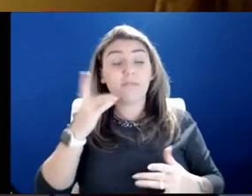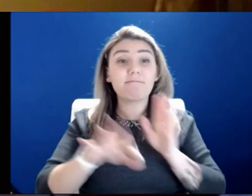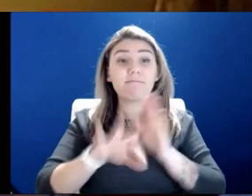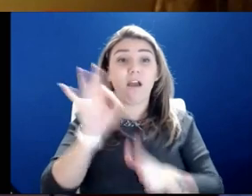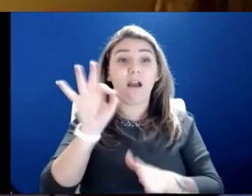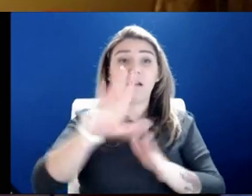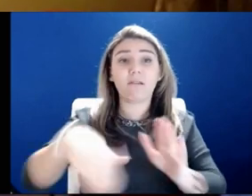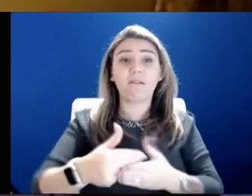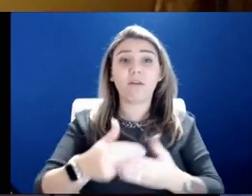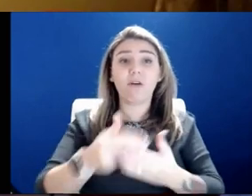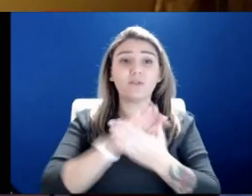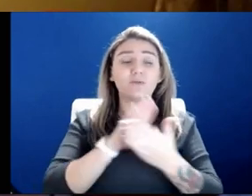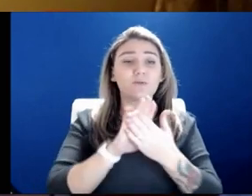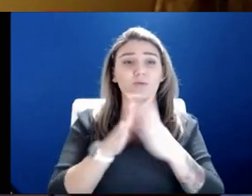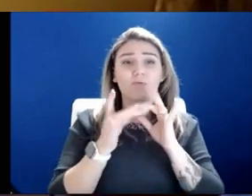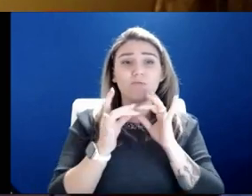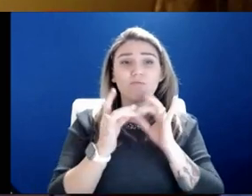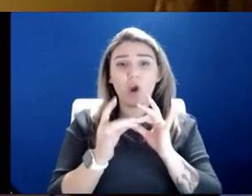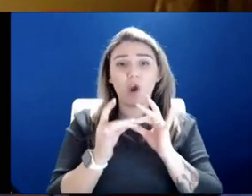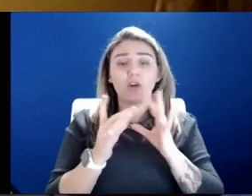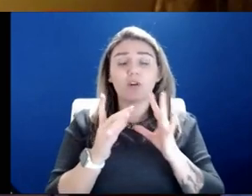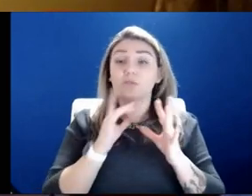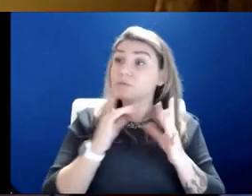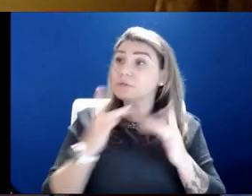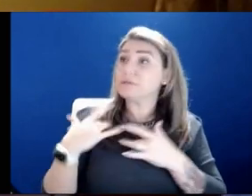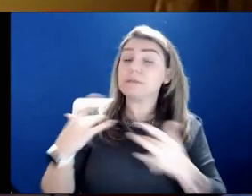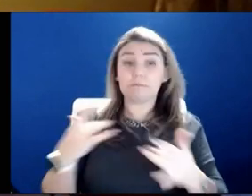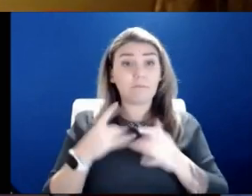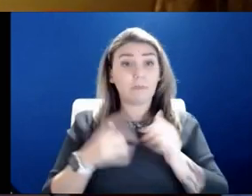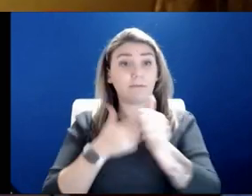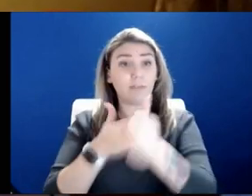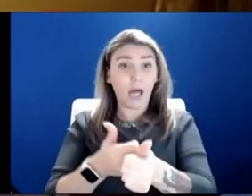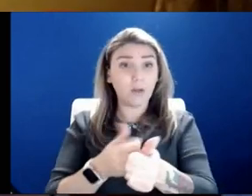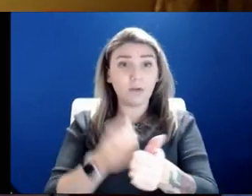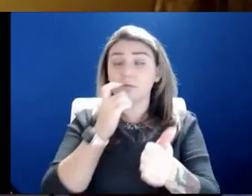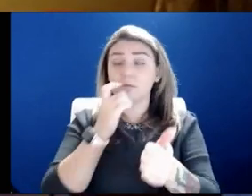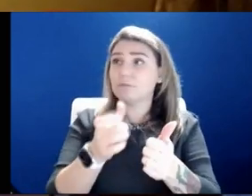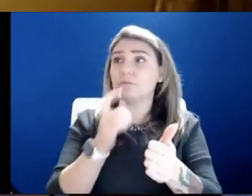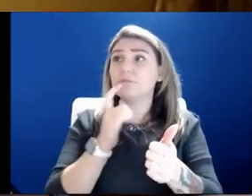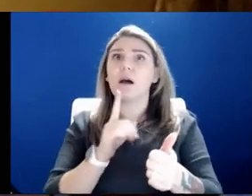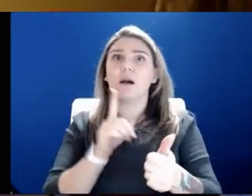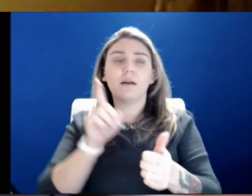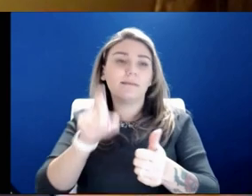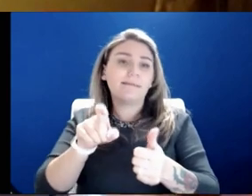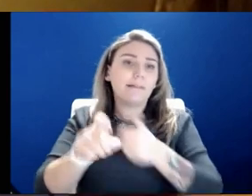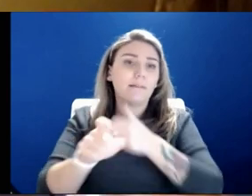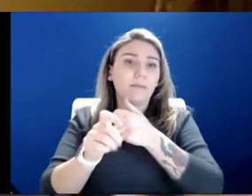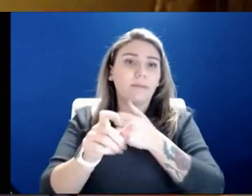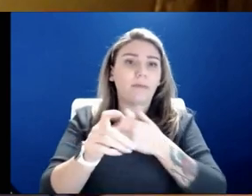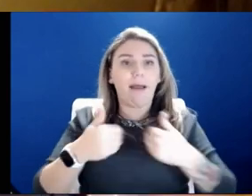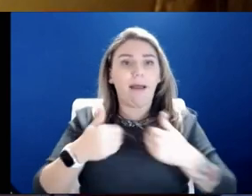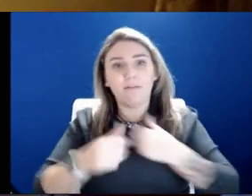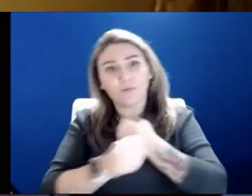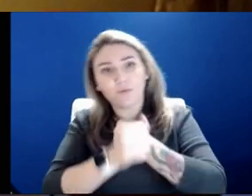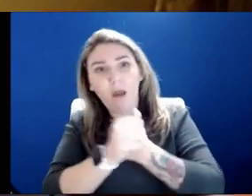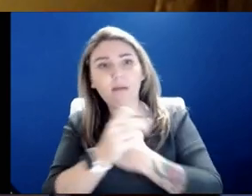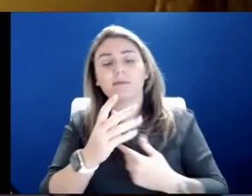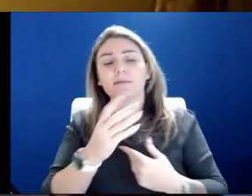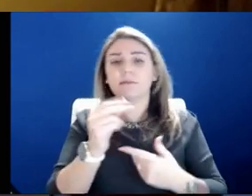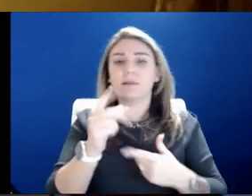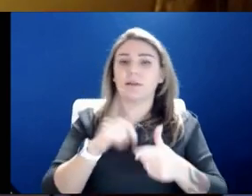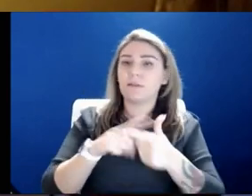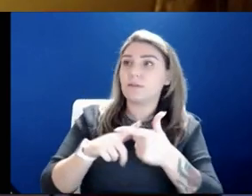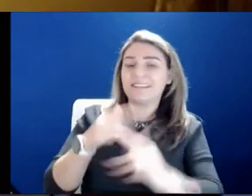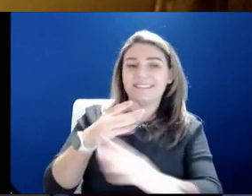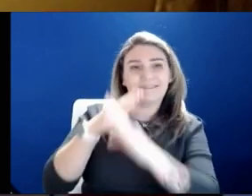of our school partners are typically cooperative. We have not had to have substantial threats and we're able to help defend the schools